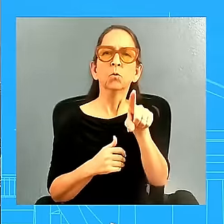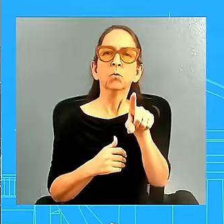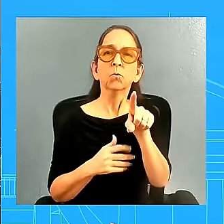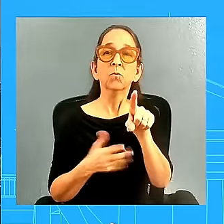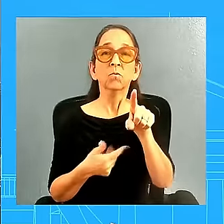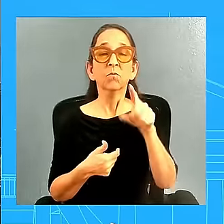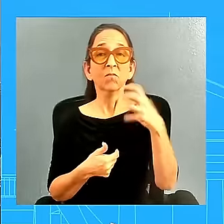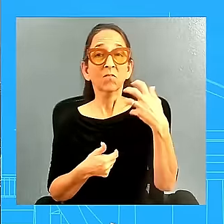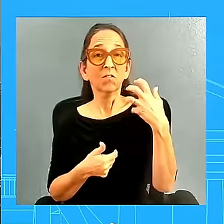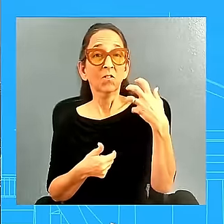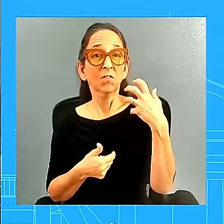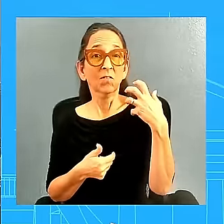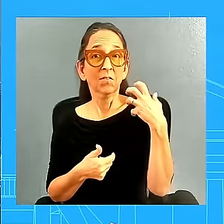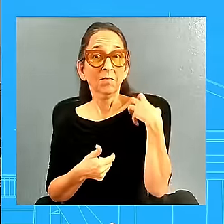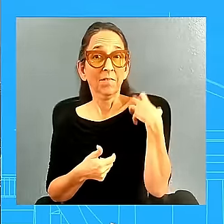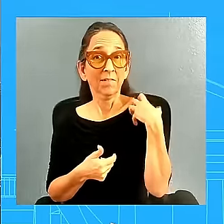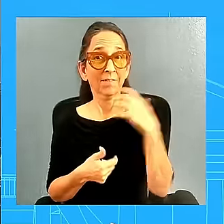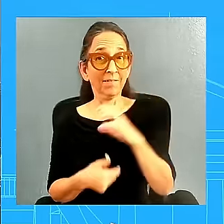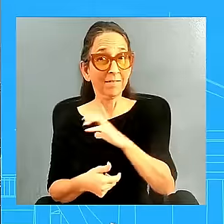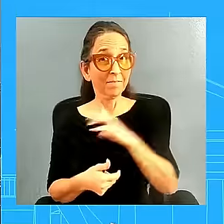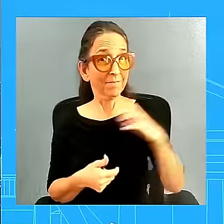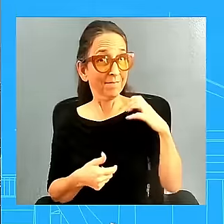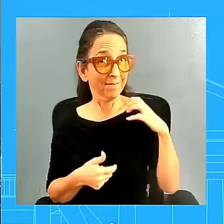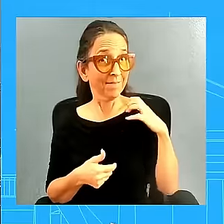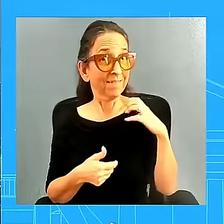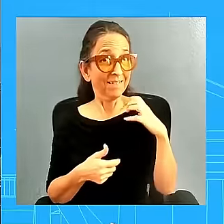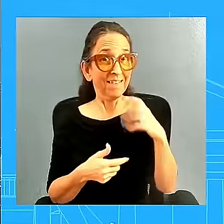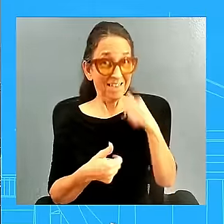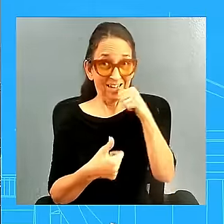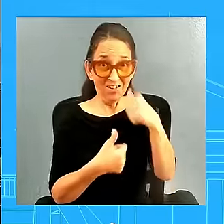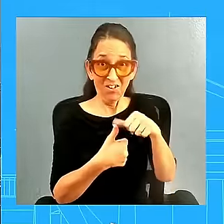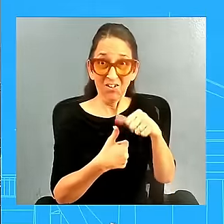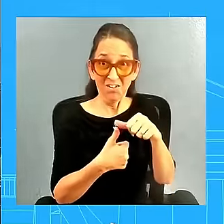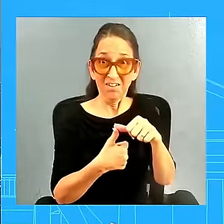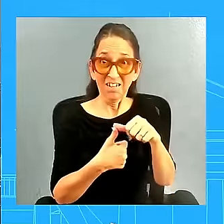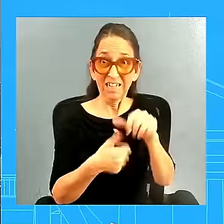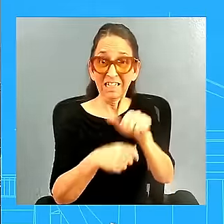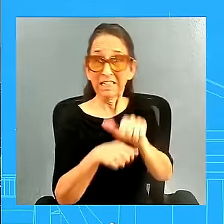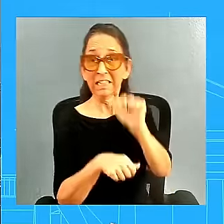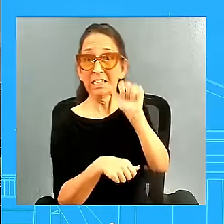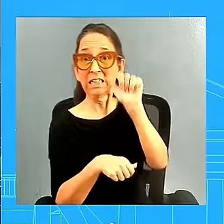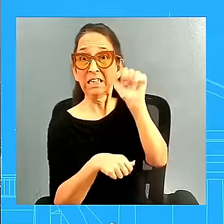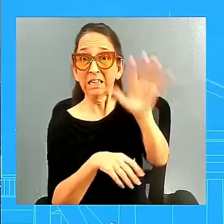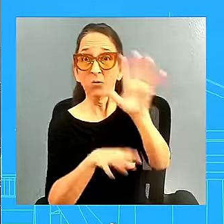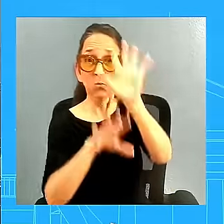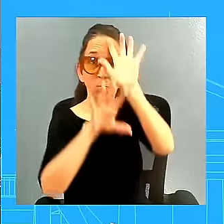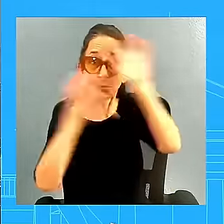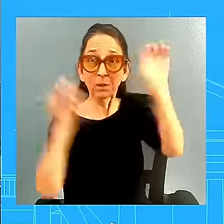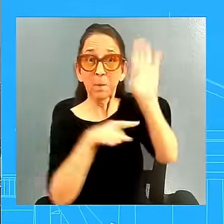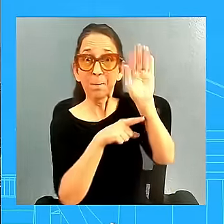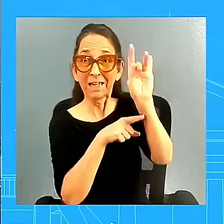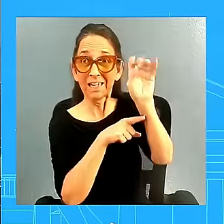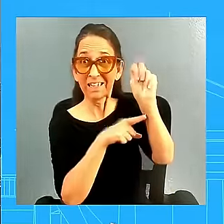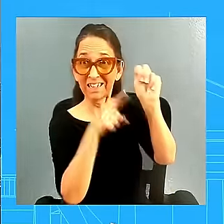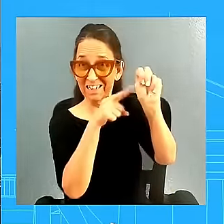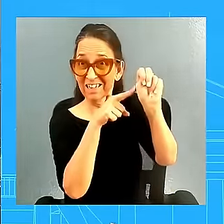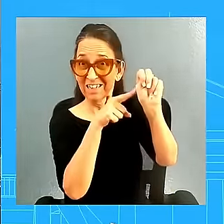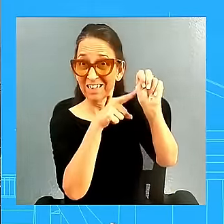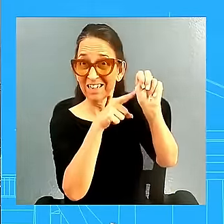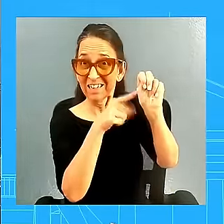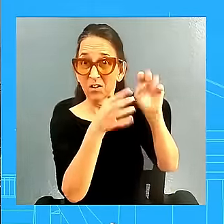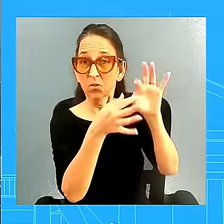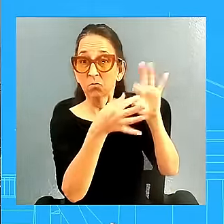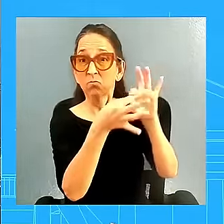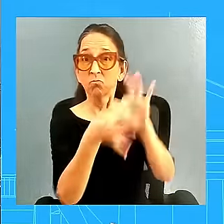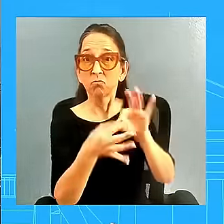letter to President Biden requesting a briefing regarding the seriousness of North Korea's